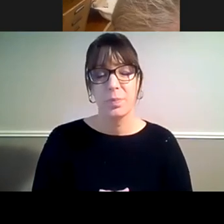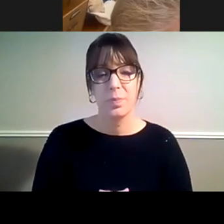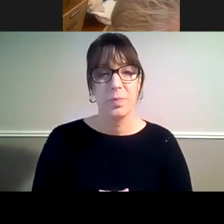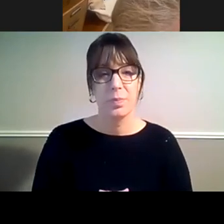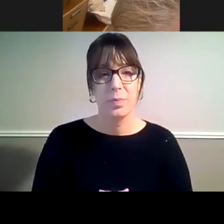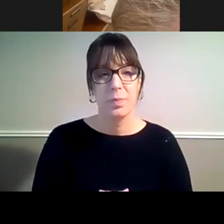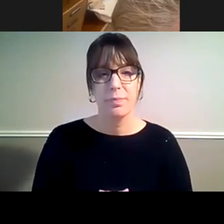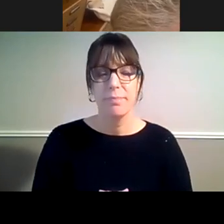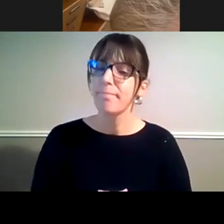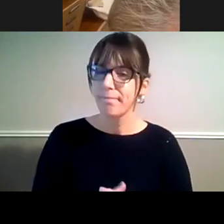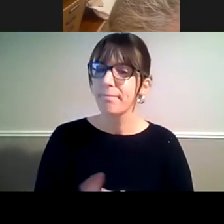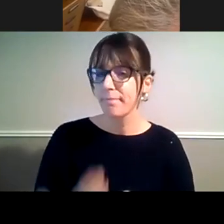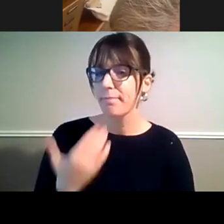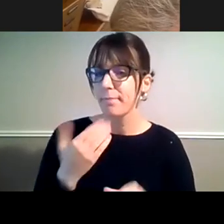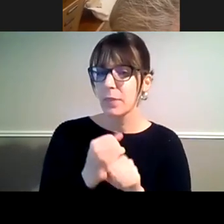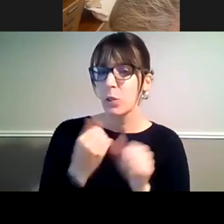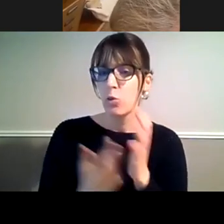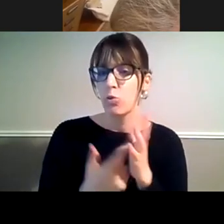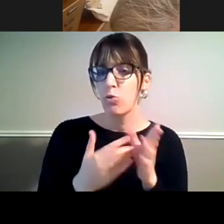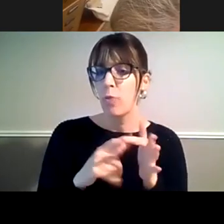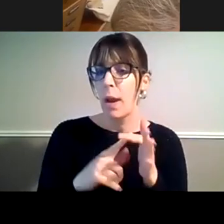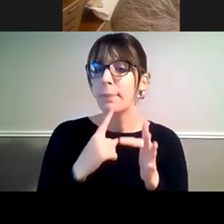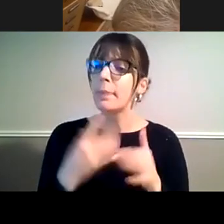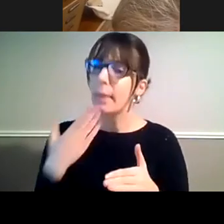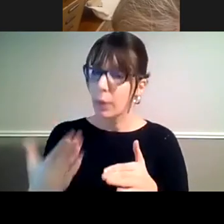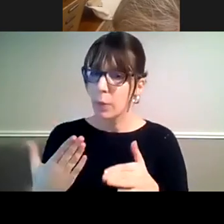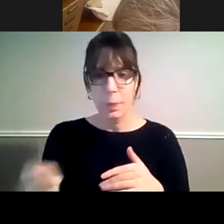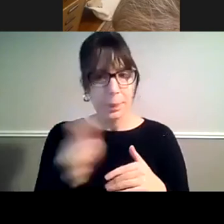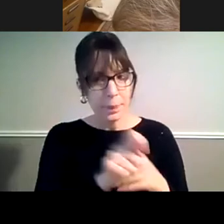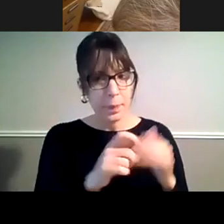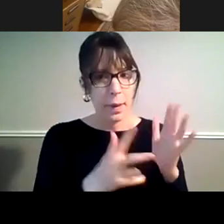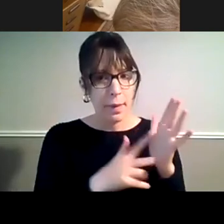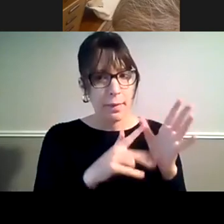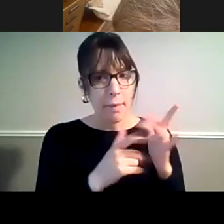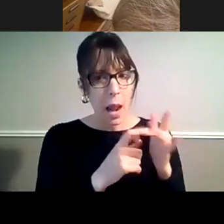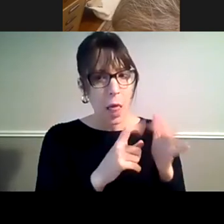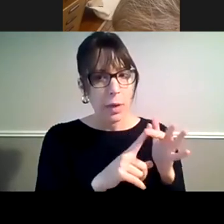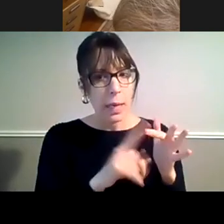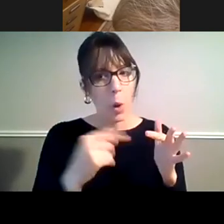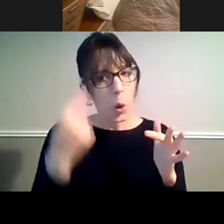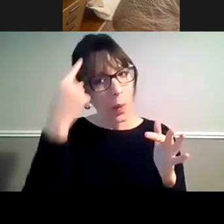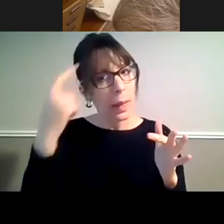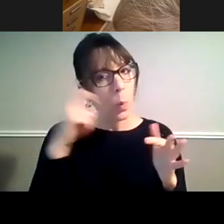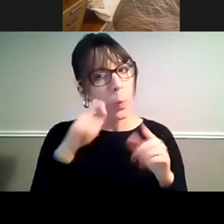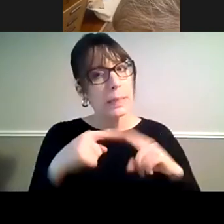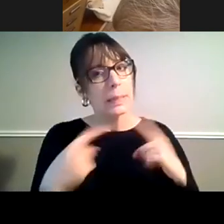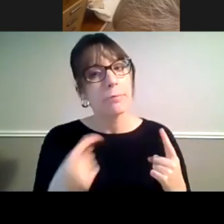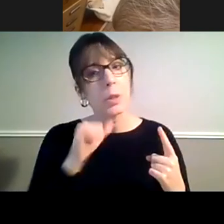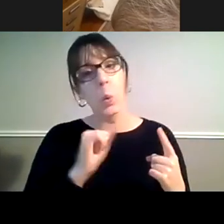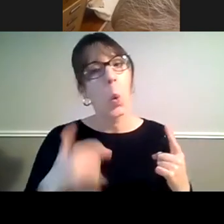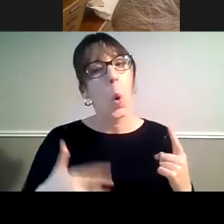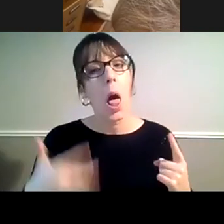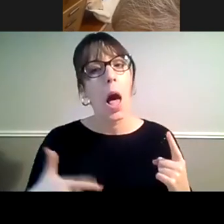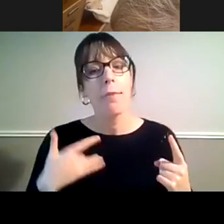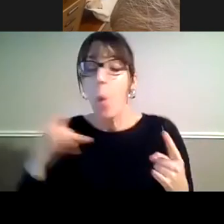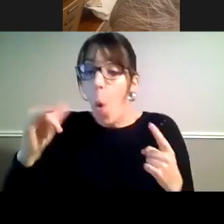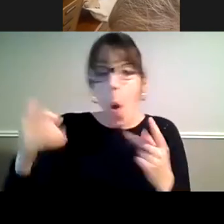Thanks, Melissa. Let me come to you, Valerie. What do you think would be different in your life and in the lives